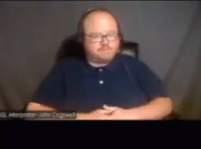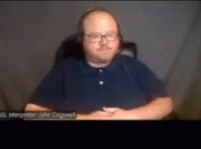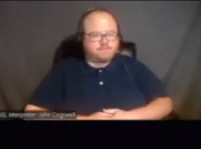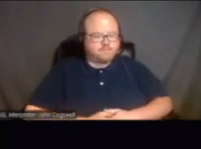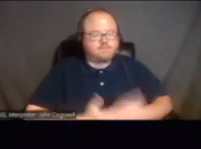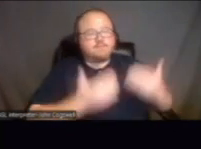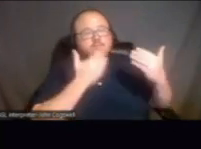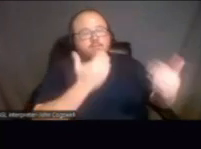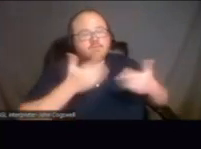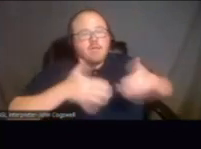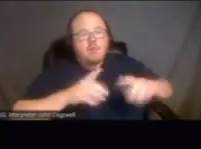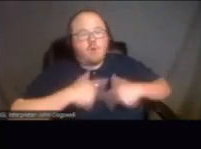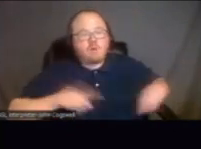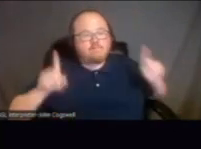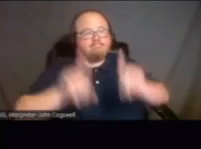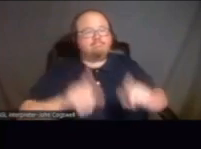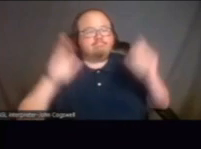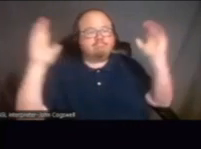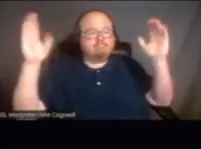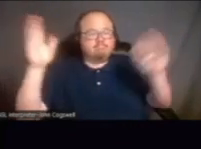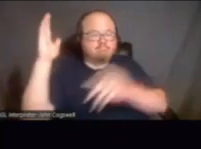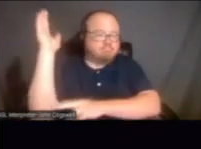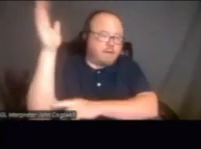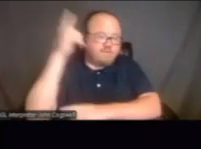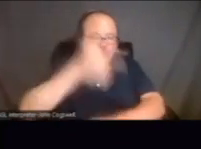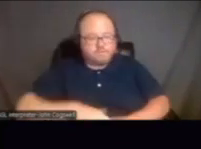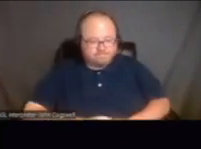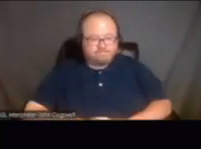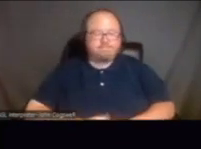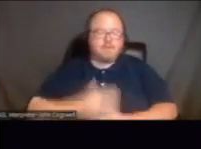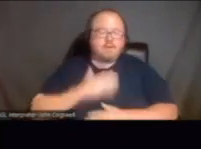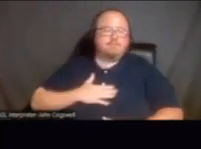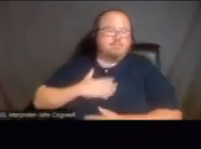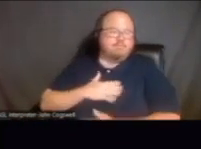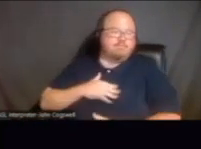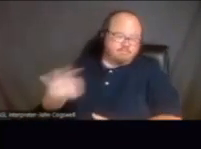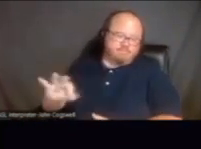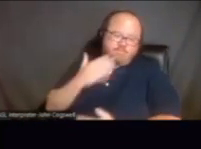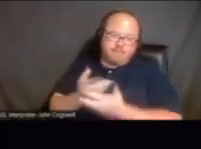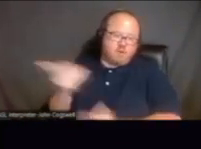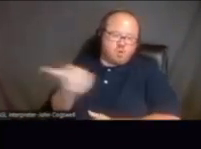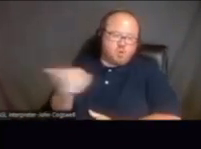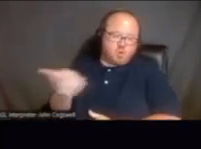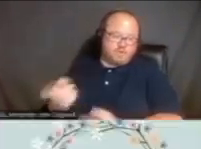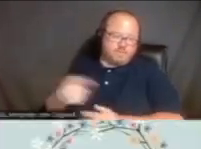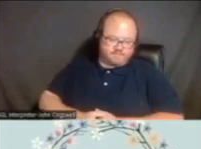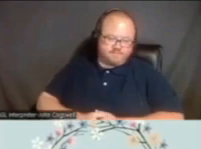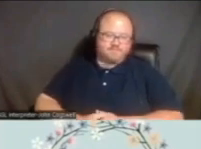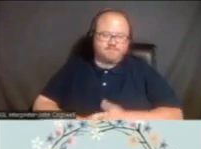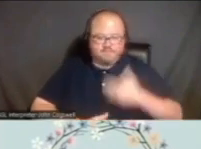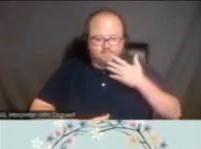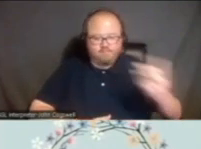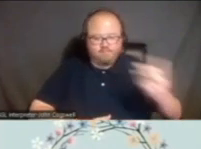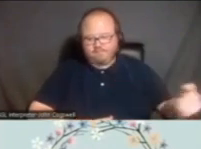Thank you for having us here, everyone. Thank you for connecting us, Dakota. Appreciate it, Rosie and Aurelia. Thank you both for coming.